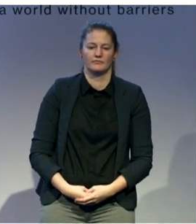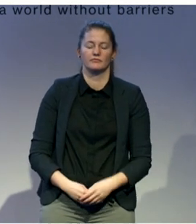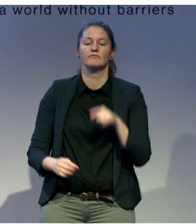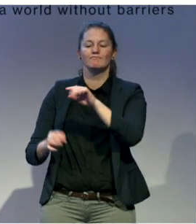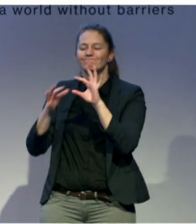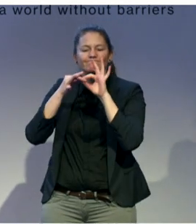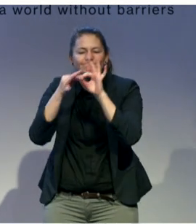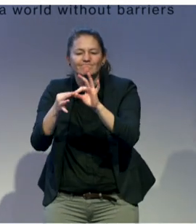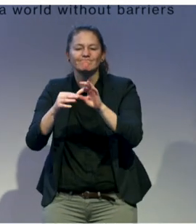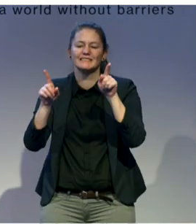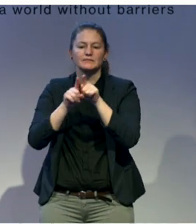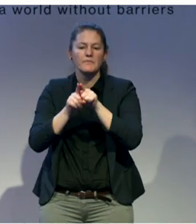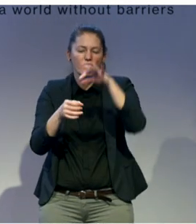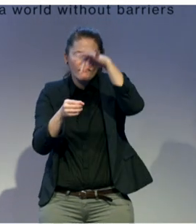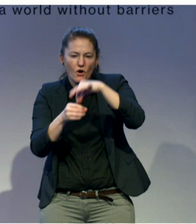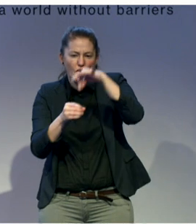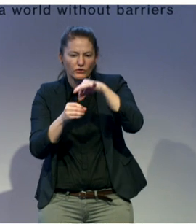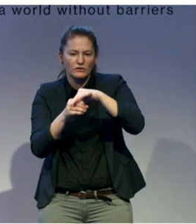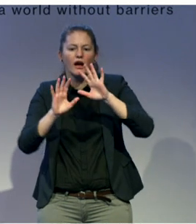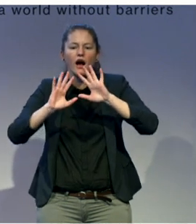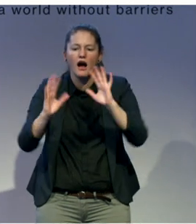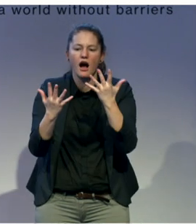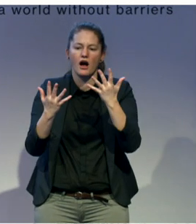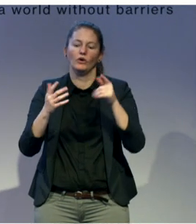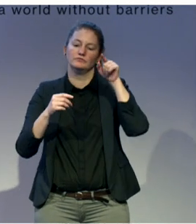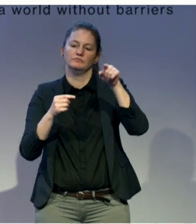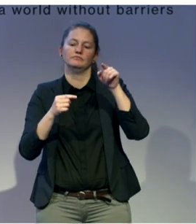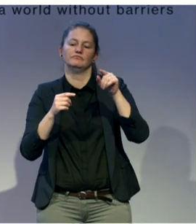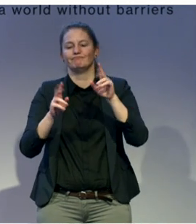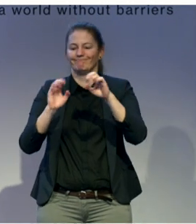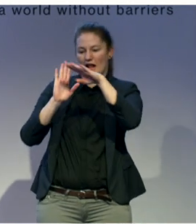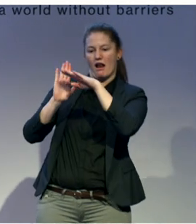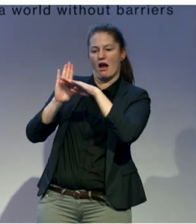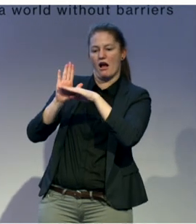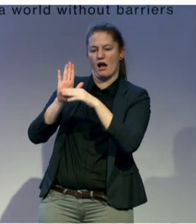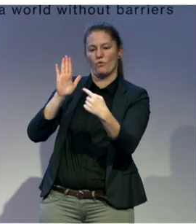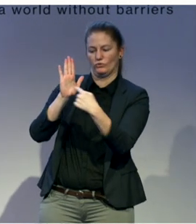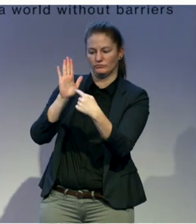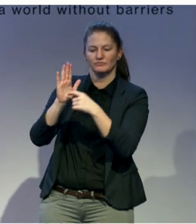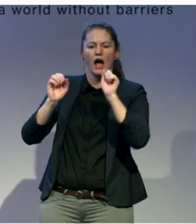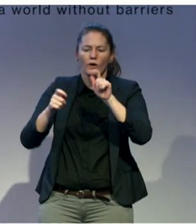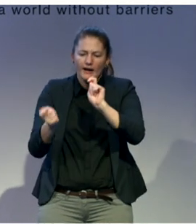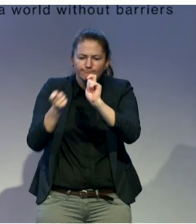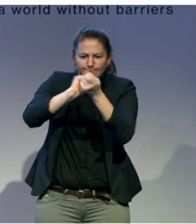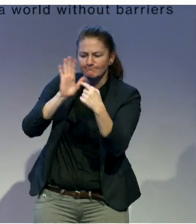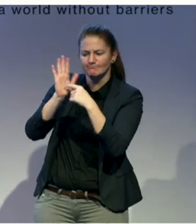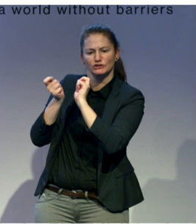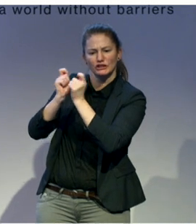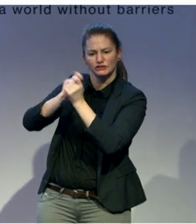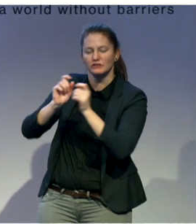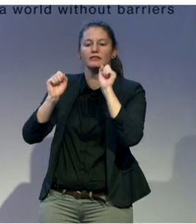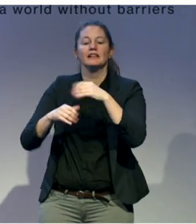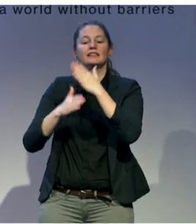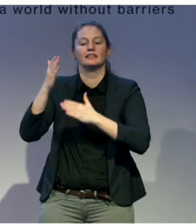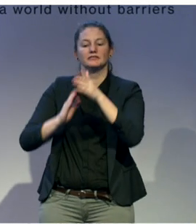Assembly. In this Constitutional Assembly, in fact, people with disabilities have pushed much more for the